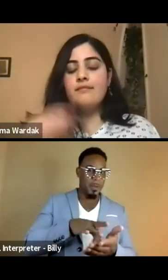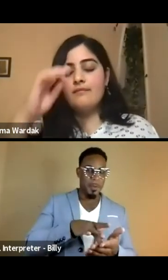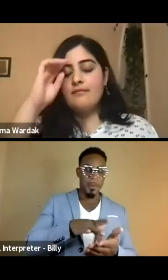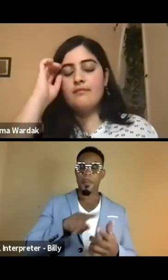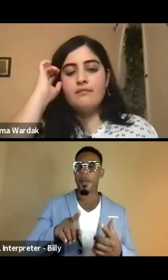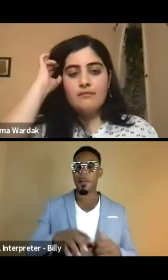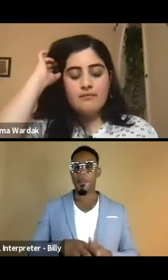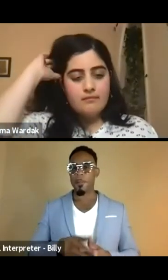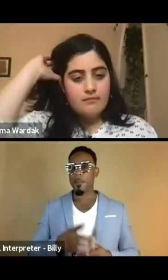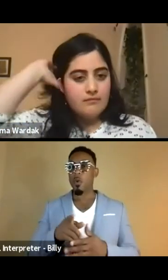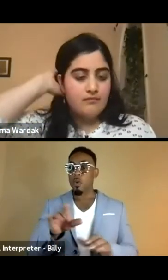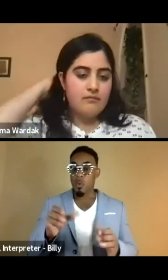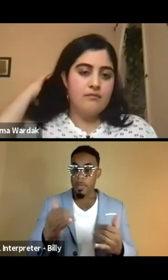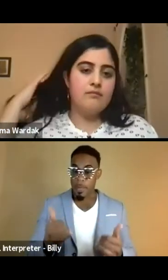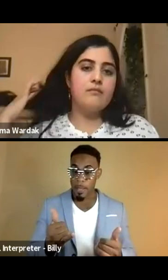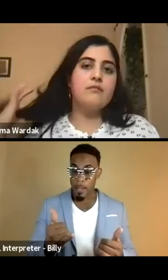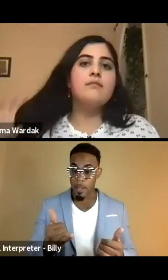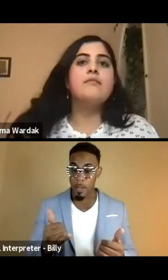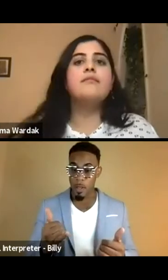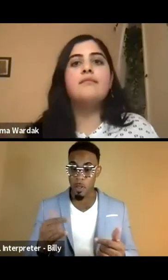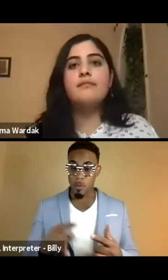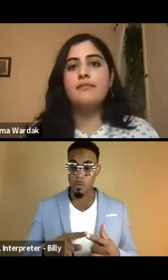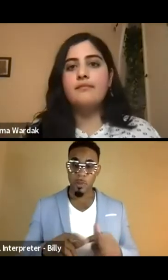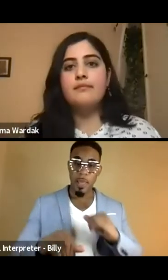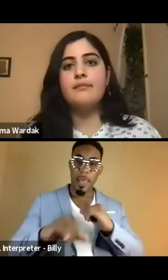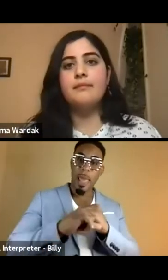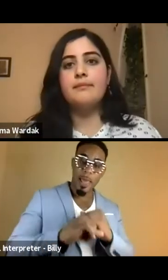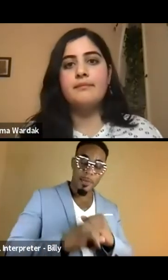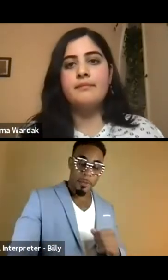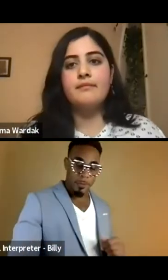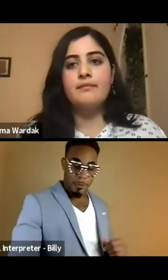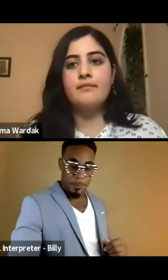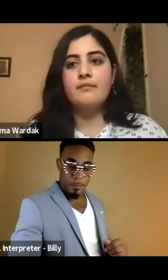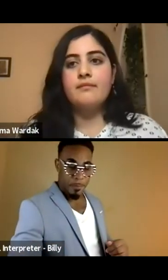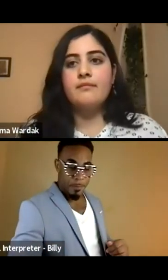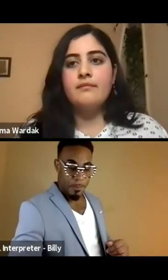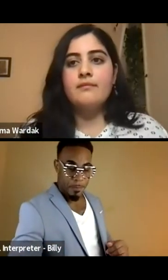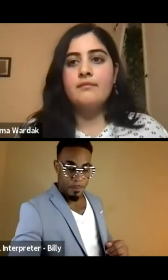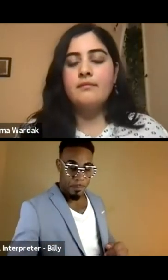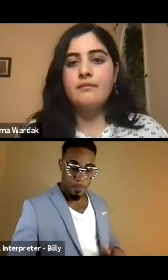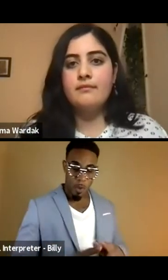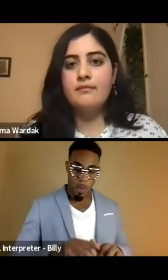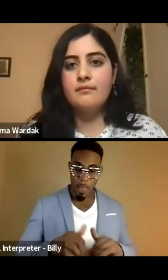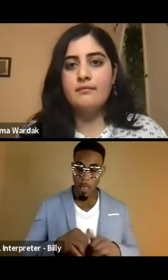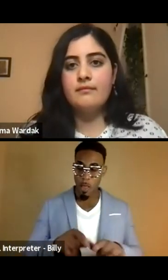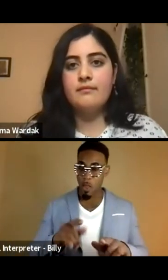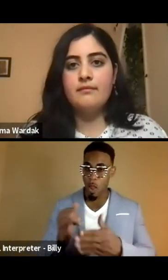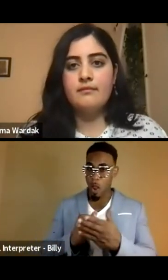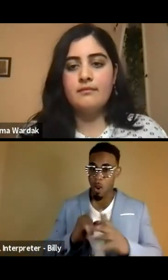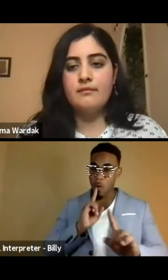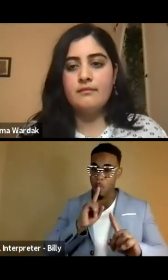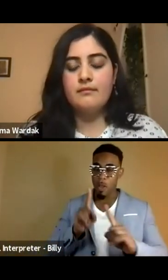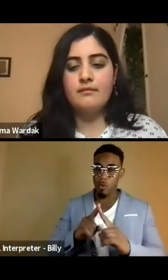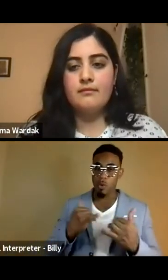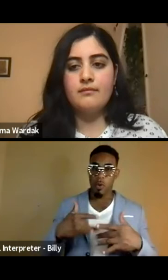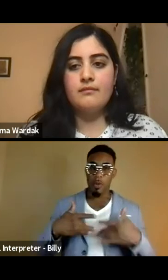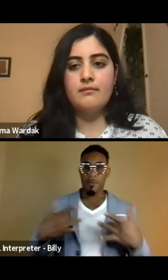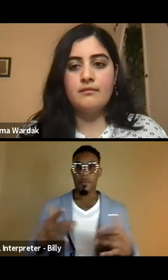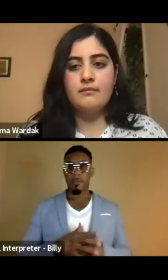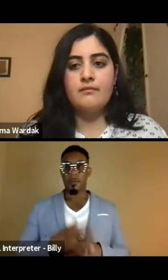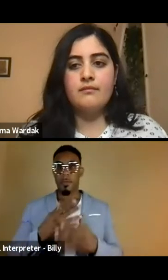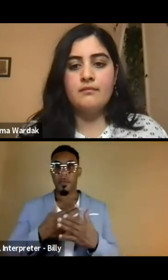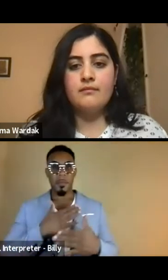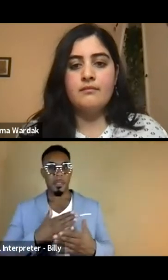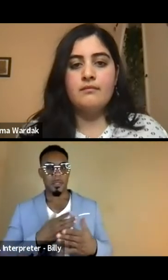um, what you're doing right now when it comes to advocacy, um, as well as what your, how your art is responding to current events, but